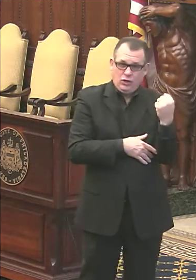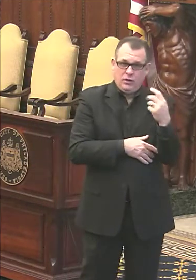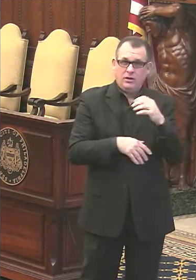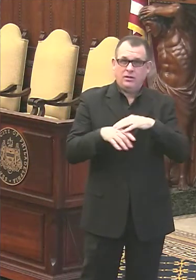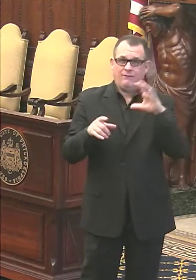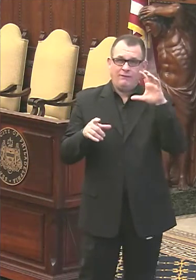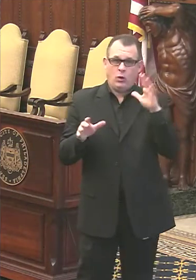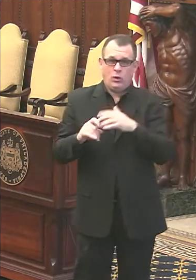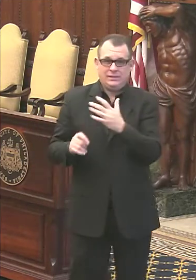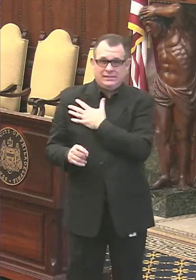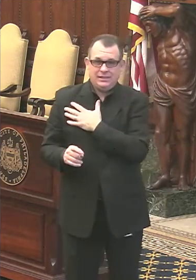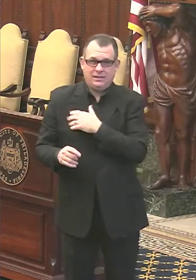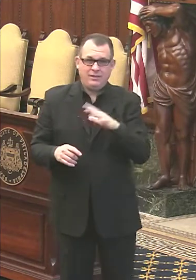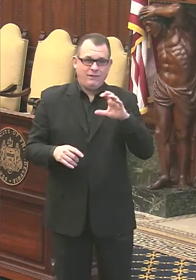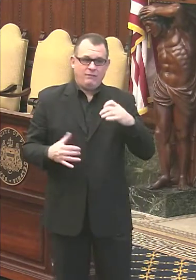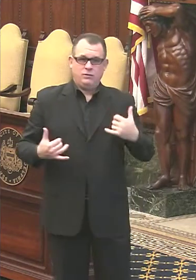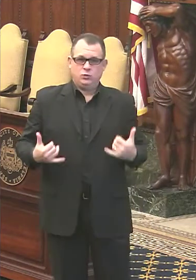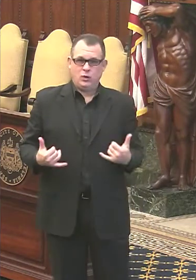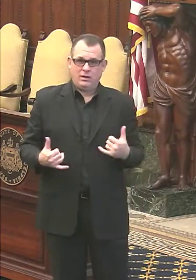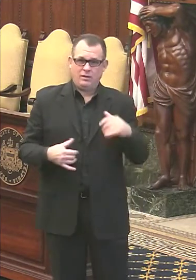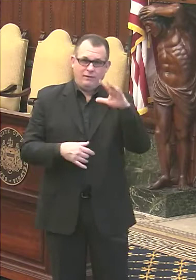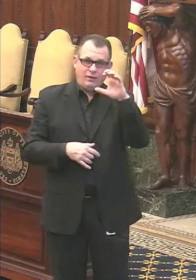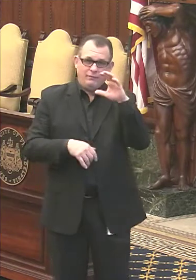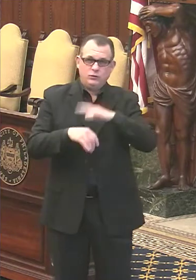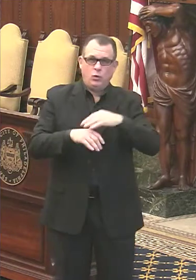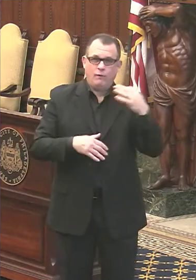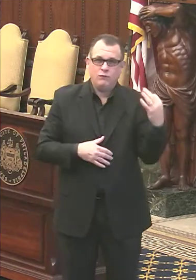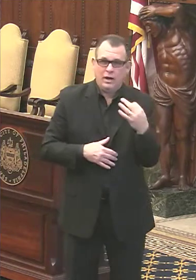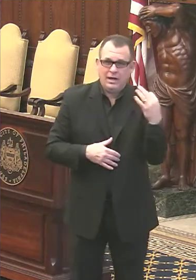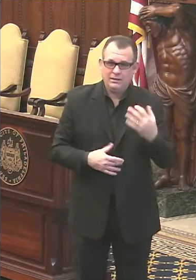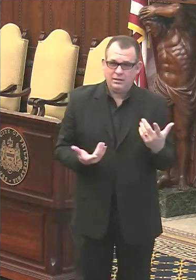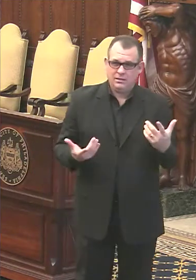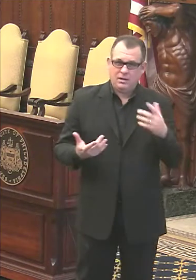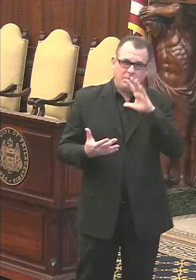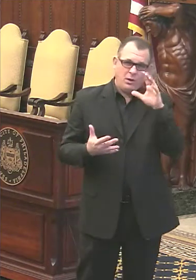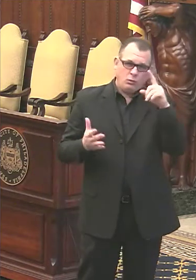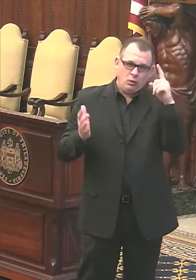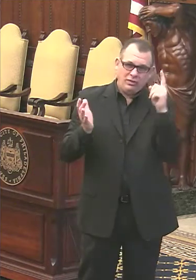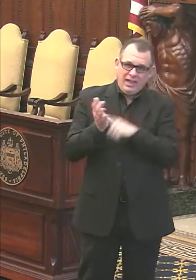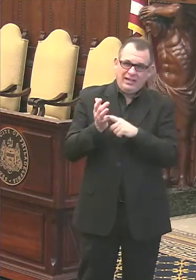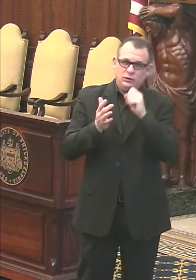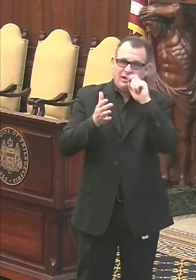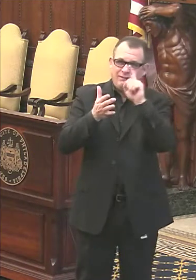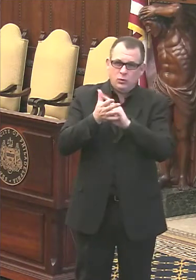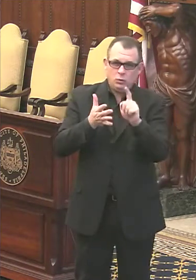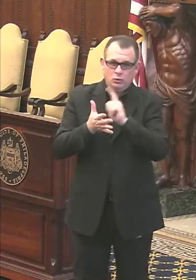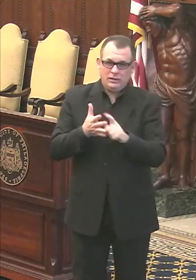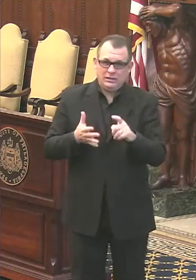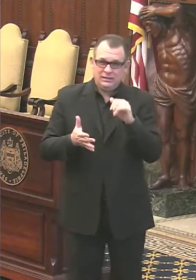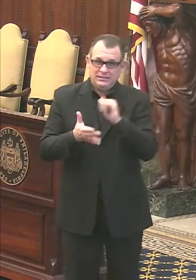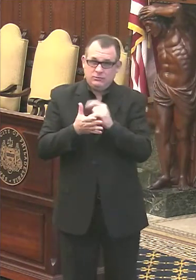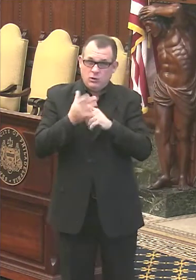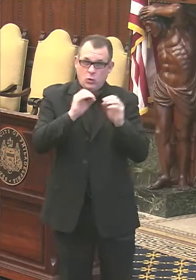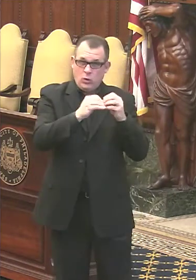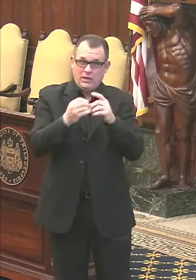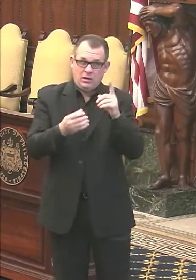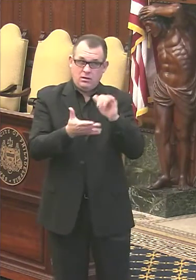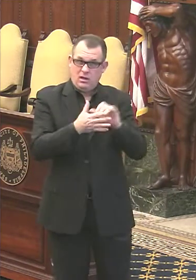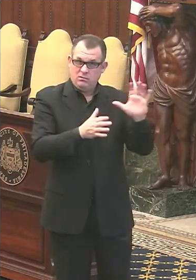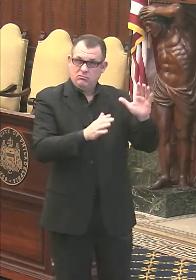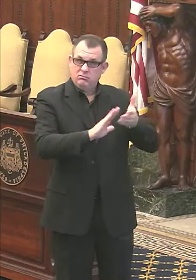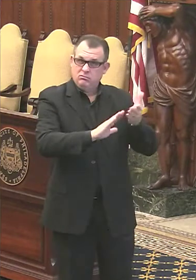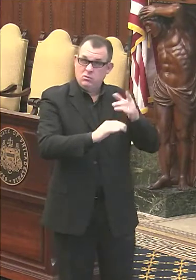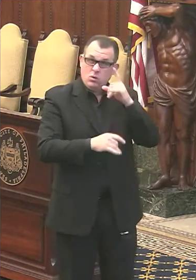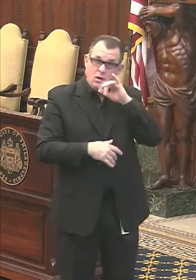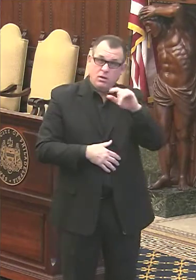today and 500 on Friday. So about a thousand a week. Is that what organizations like theirs? I know there aren't a lot. They're doing what